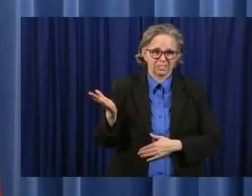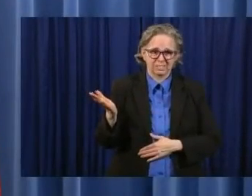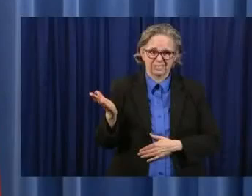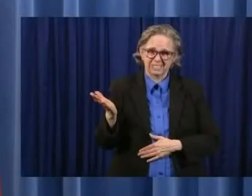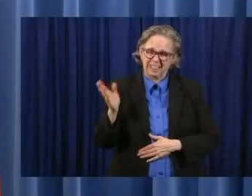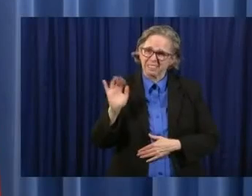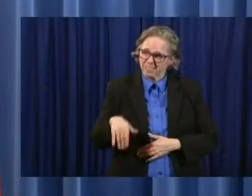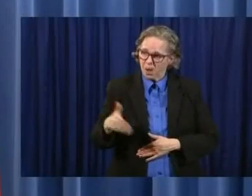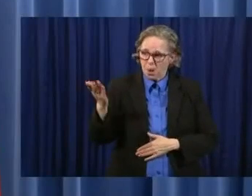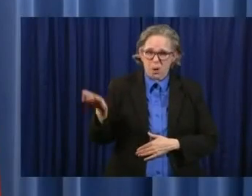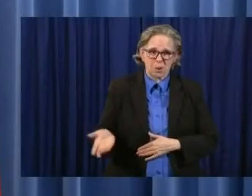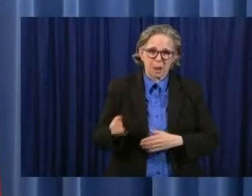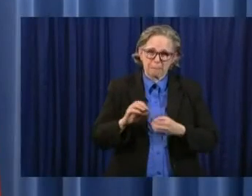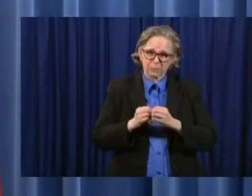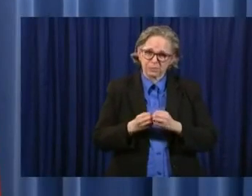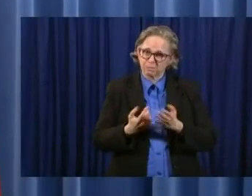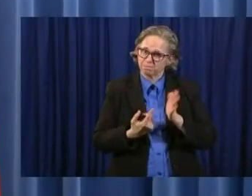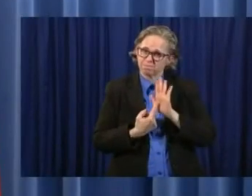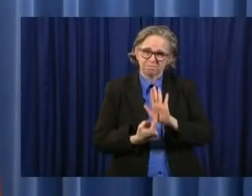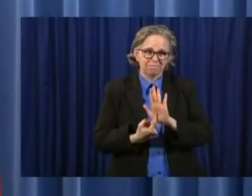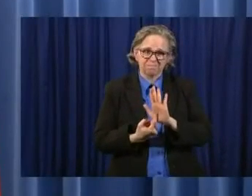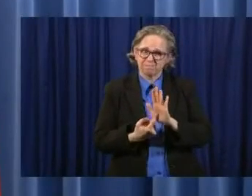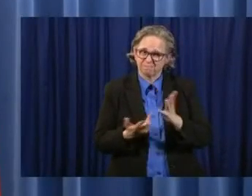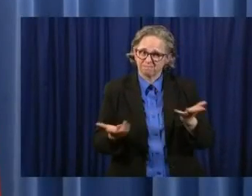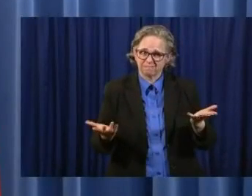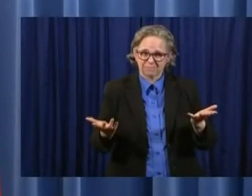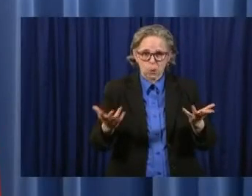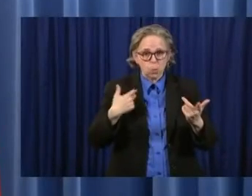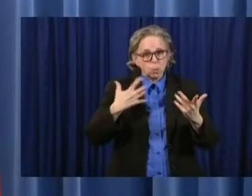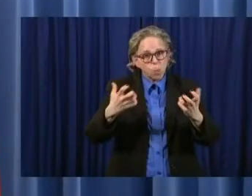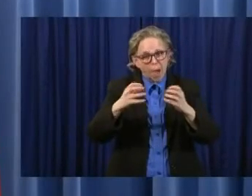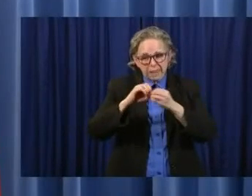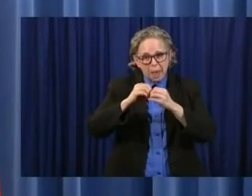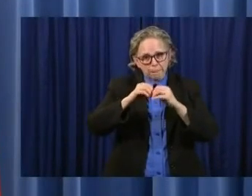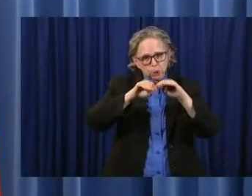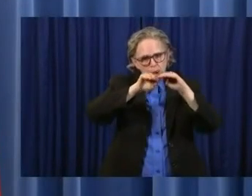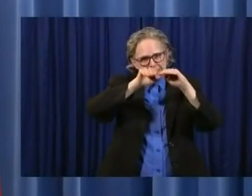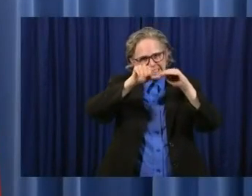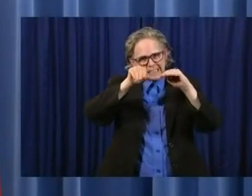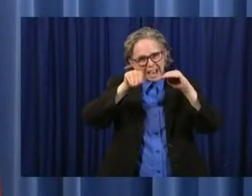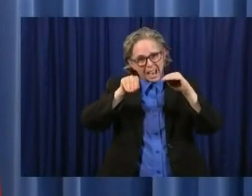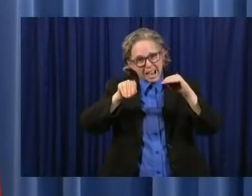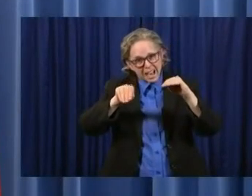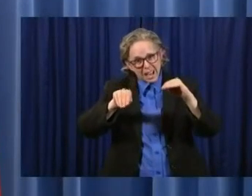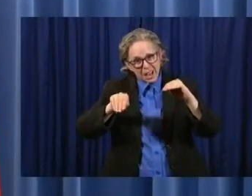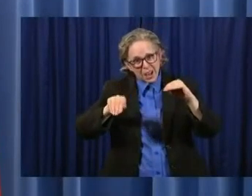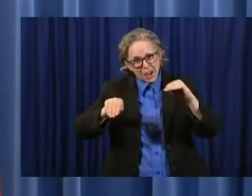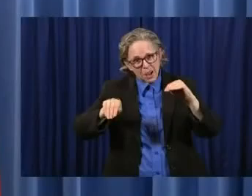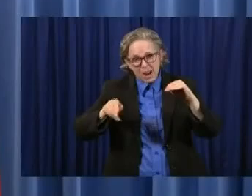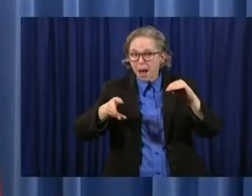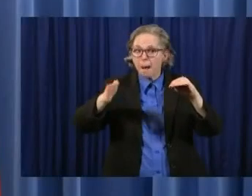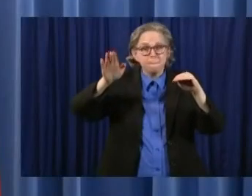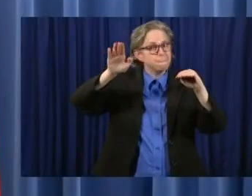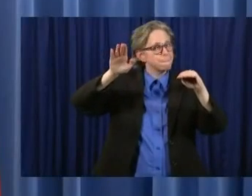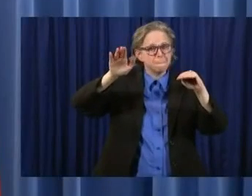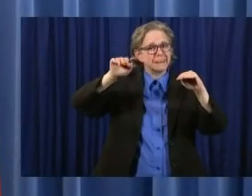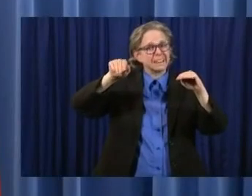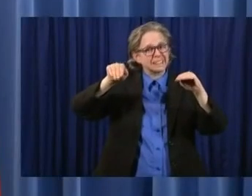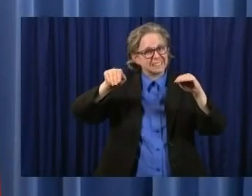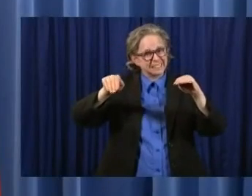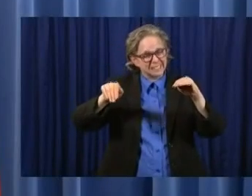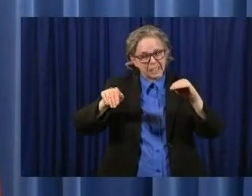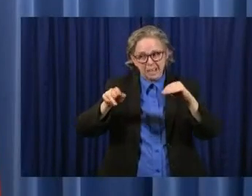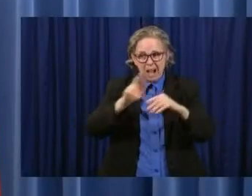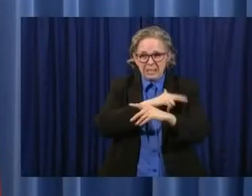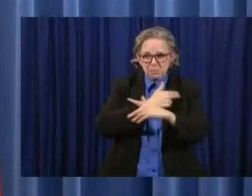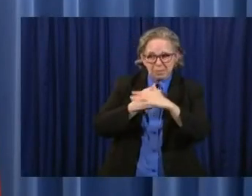we want to keep them going in the right direction. And the numbers of the hospitalizations that